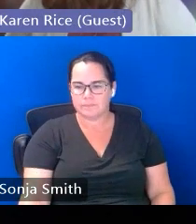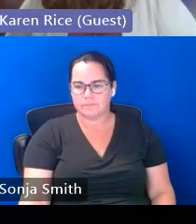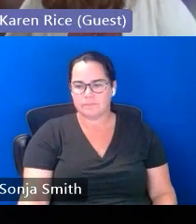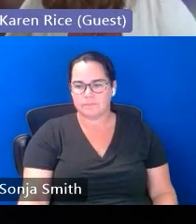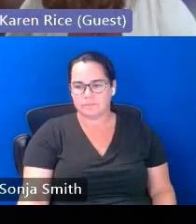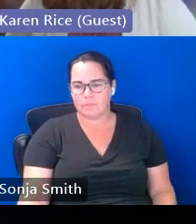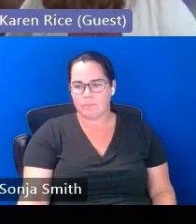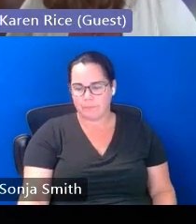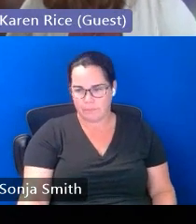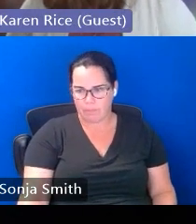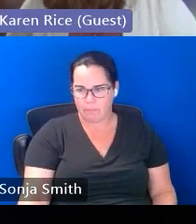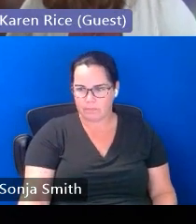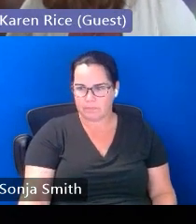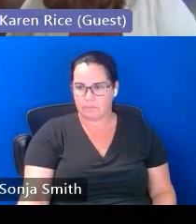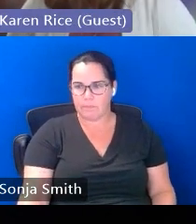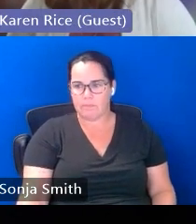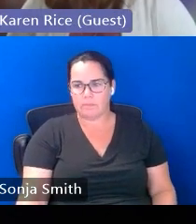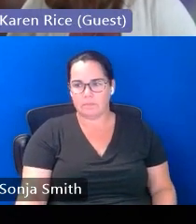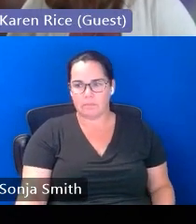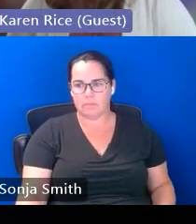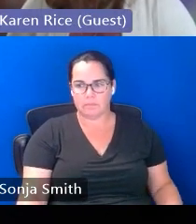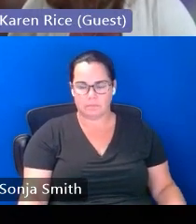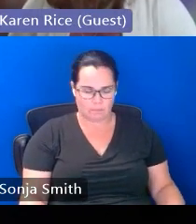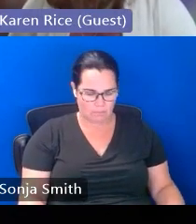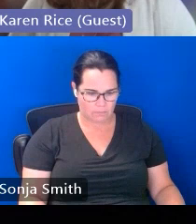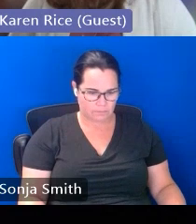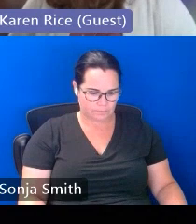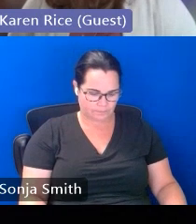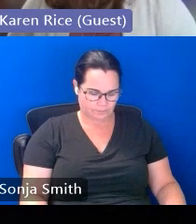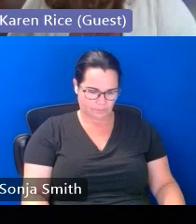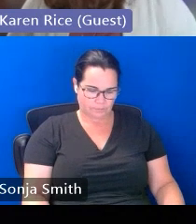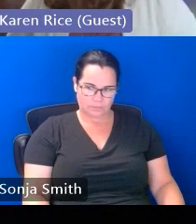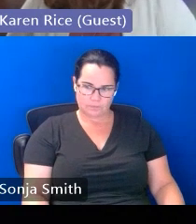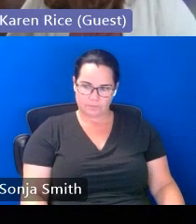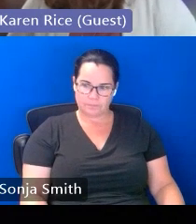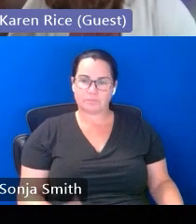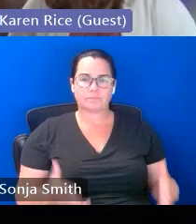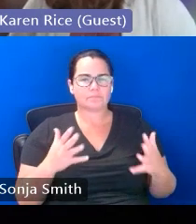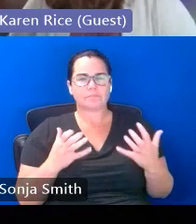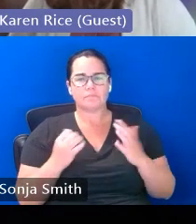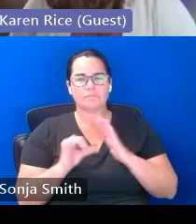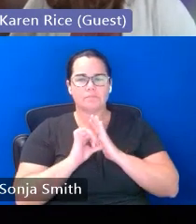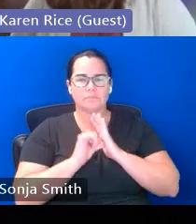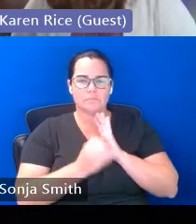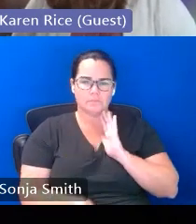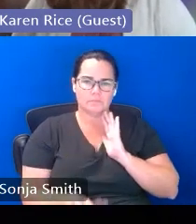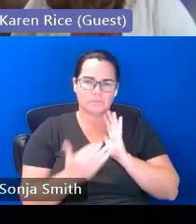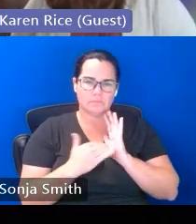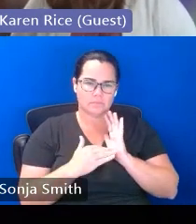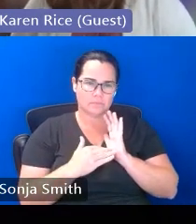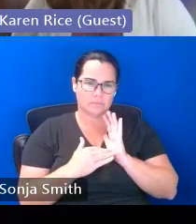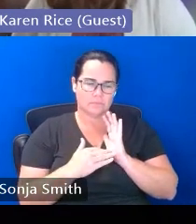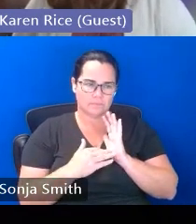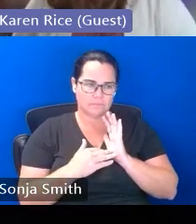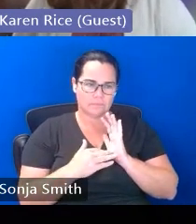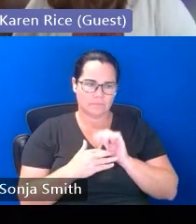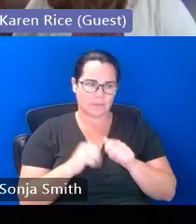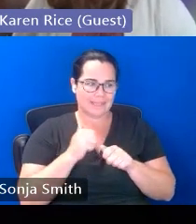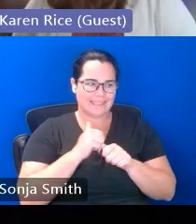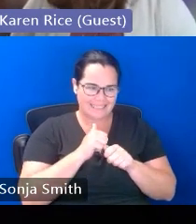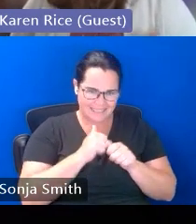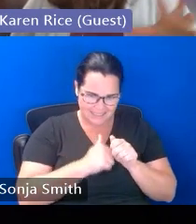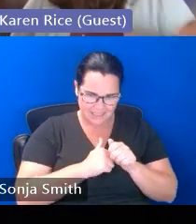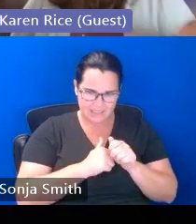okay so i want to start out with again just reiterate reiterating that every situation needs to be evaluated